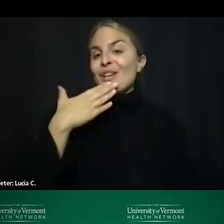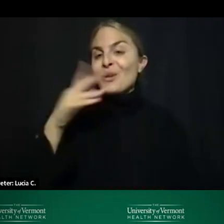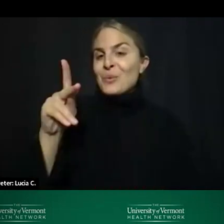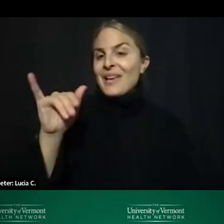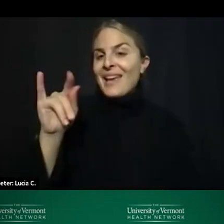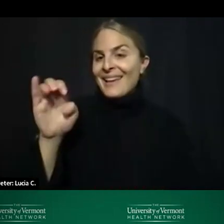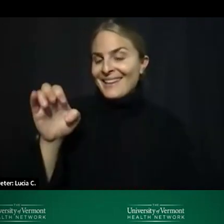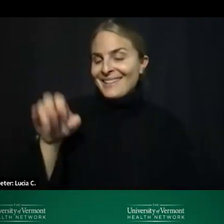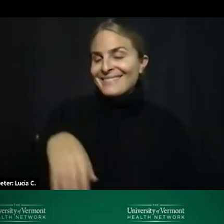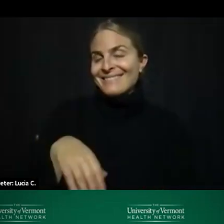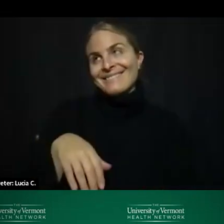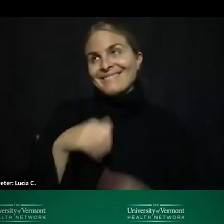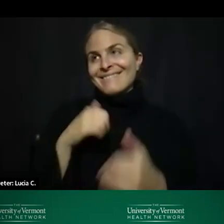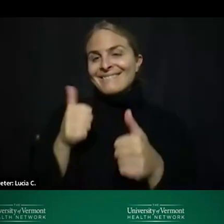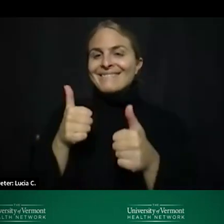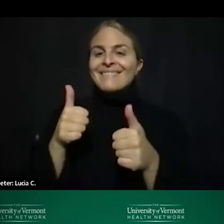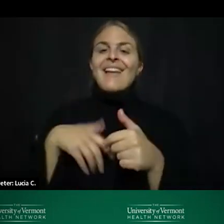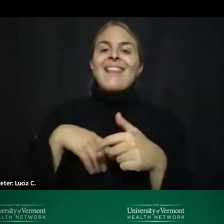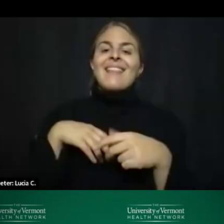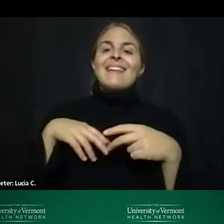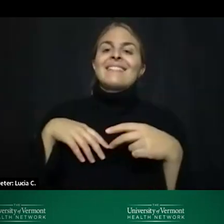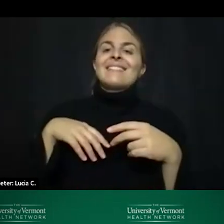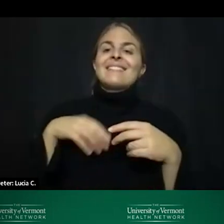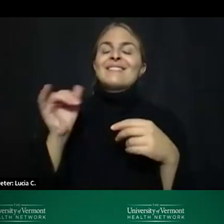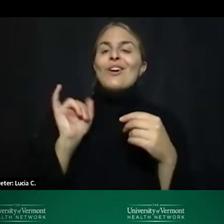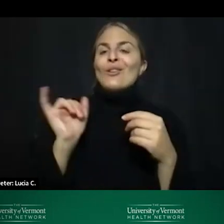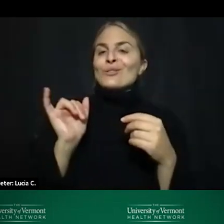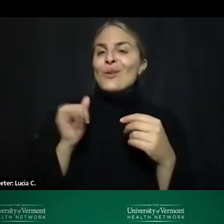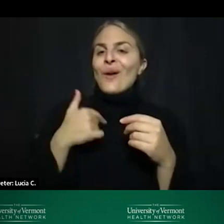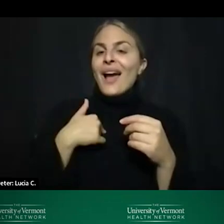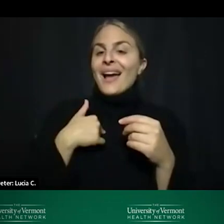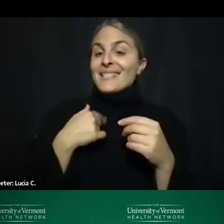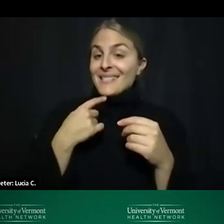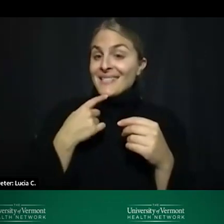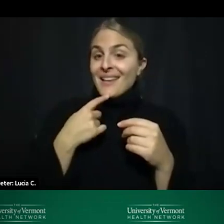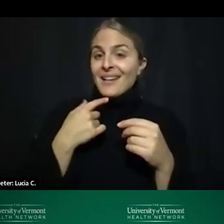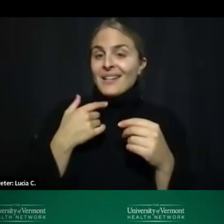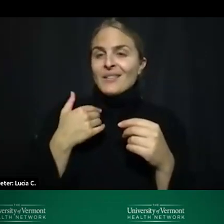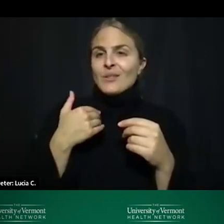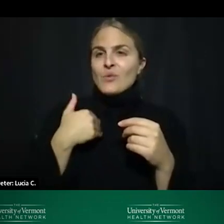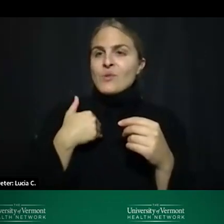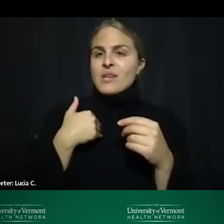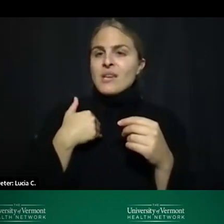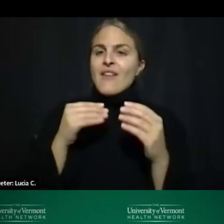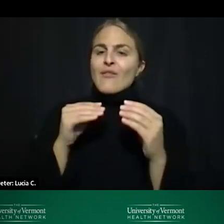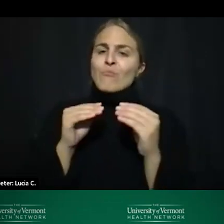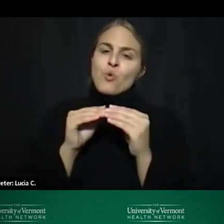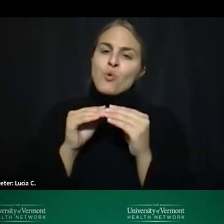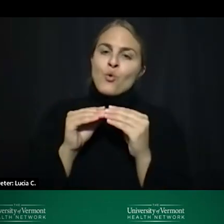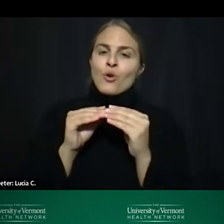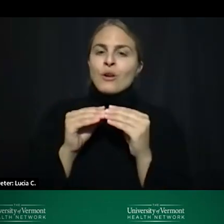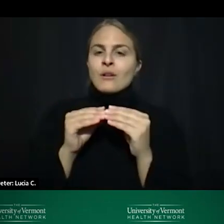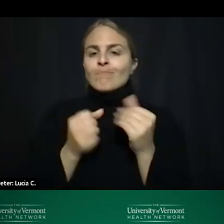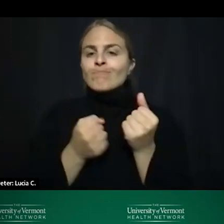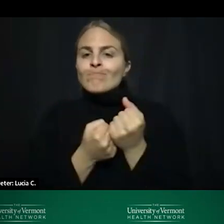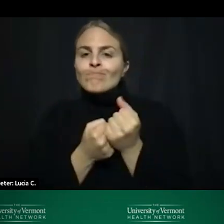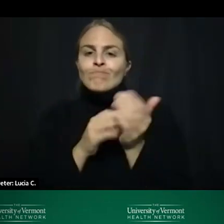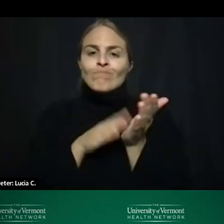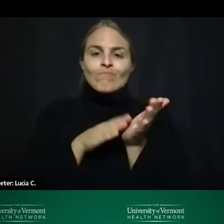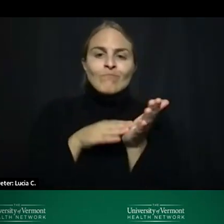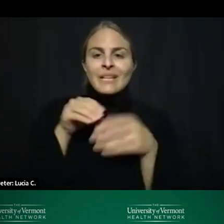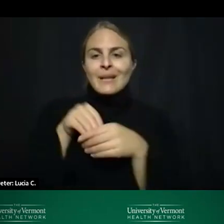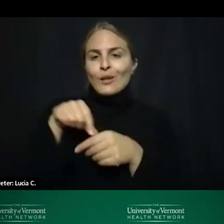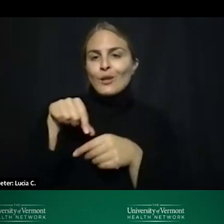first thing i said um and the second thing i said was um uh just that we've gotten a little bit more love in the q a and uh so